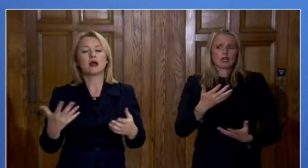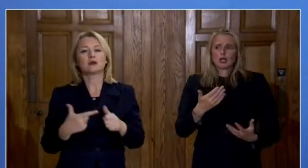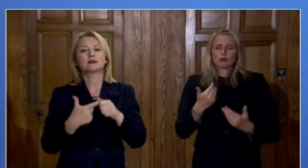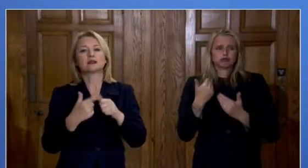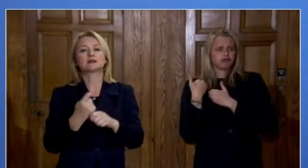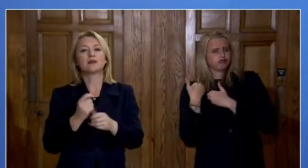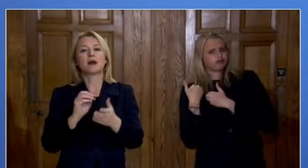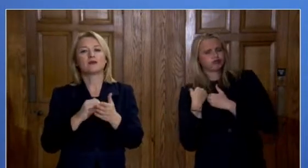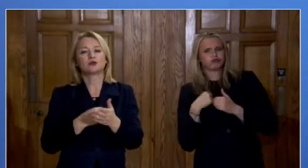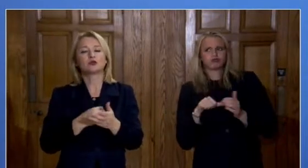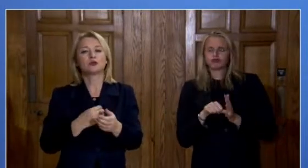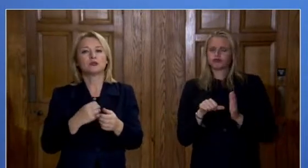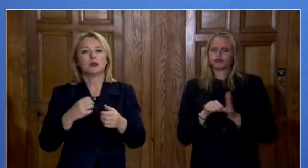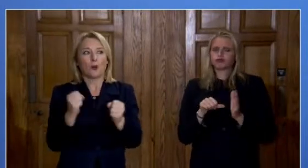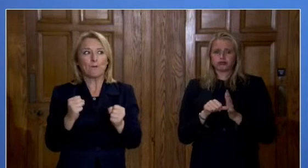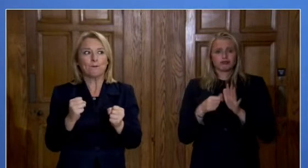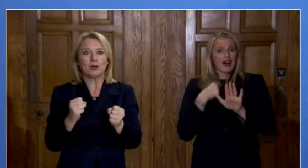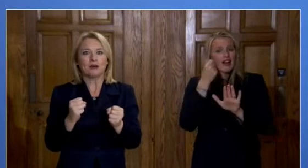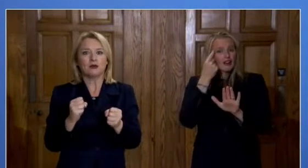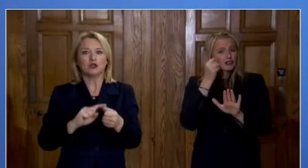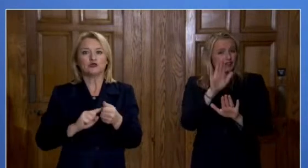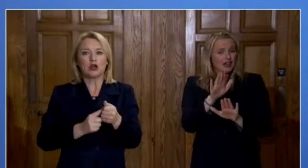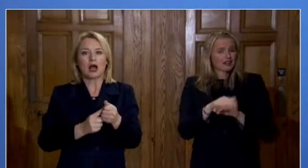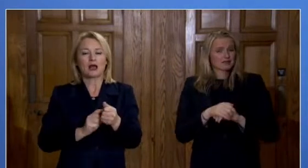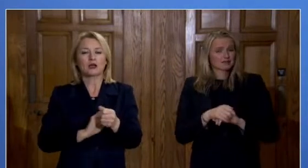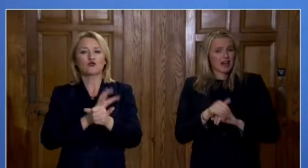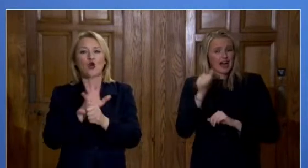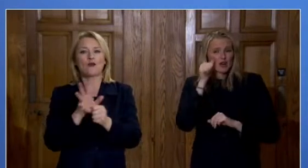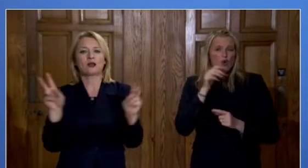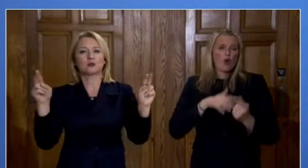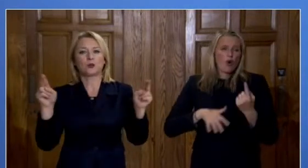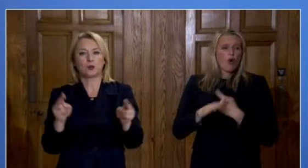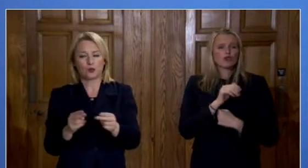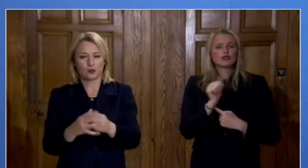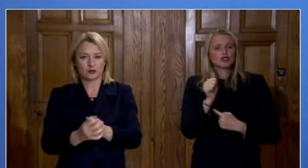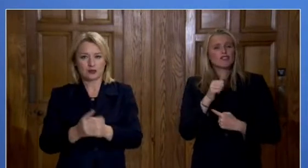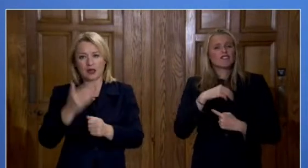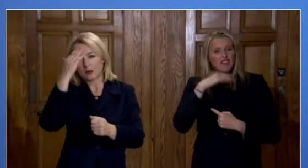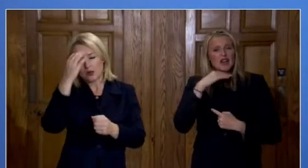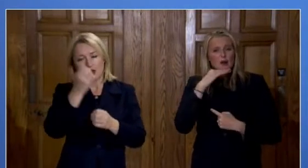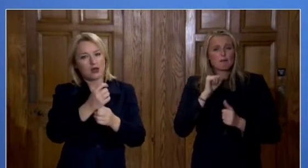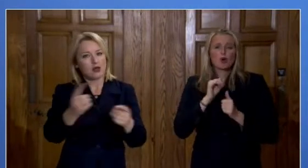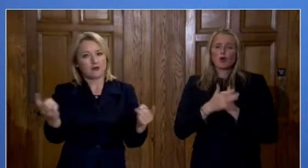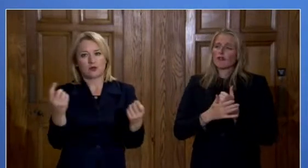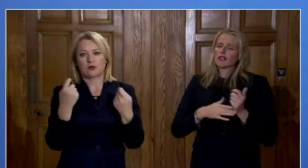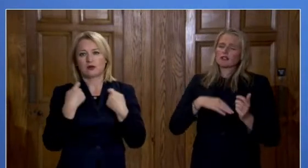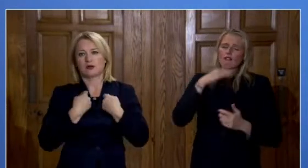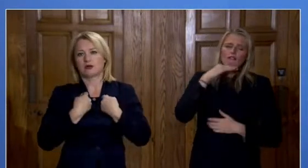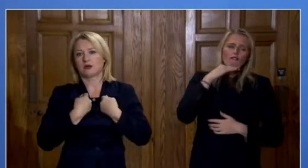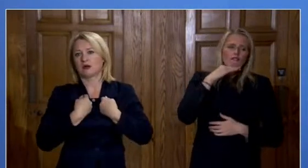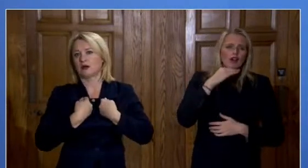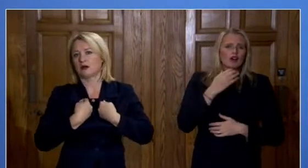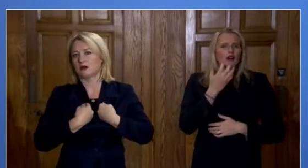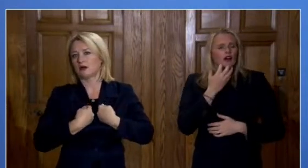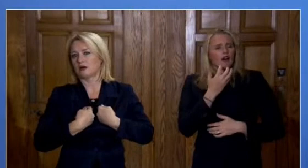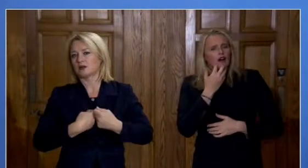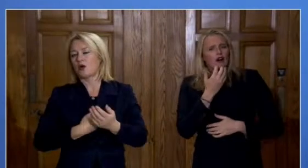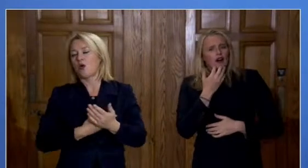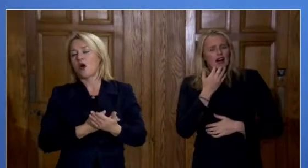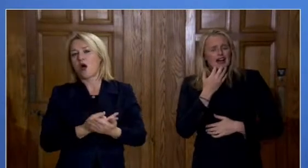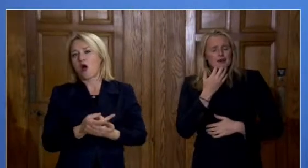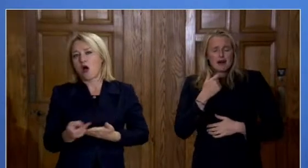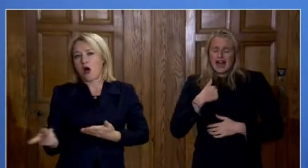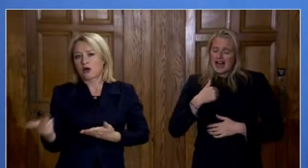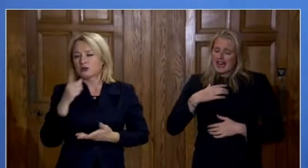been really hard and I know only too well that we are all tired. Still, I'm going to and I